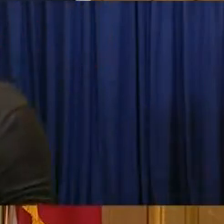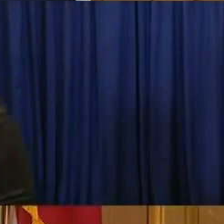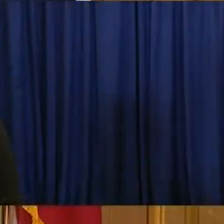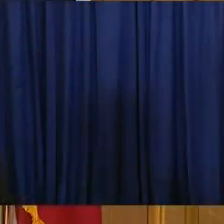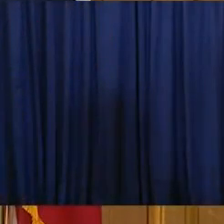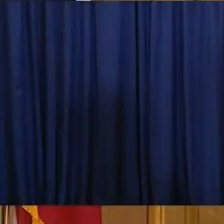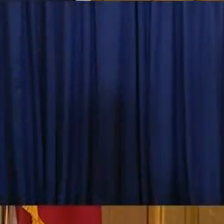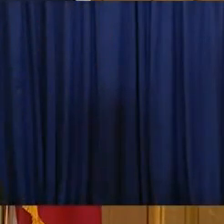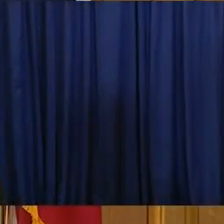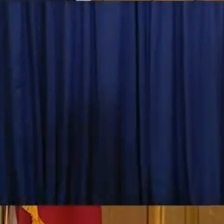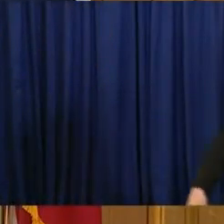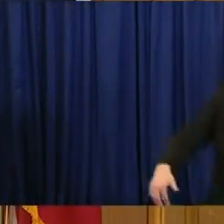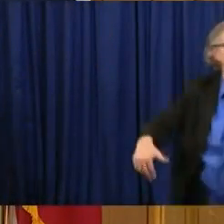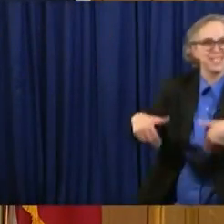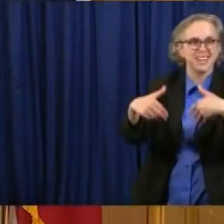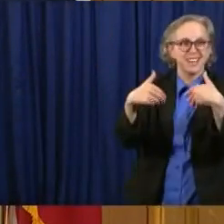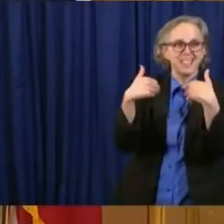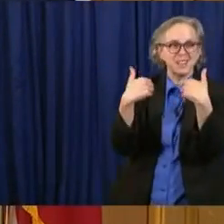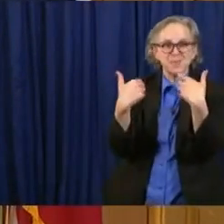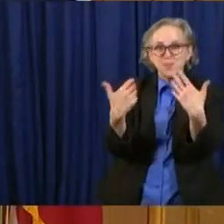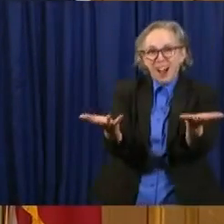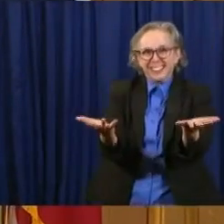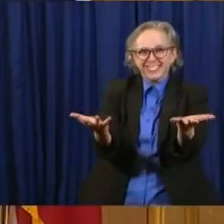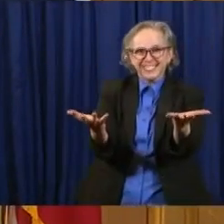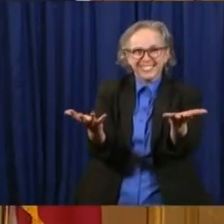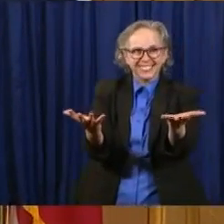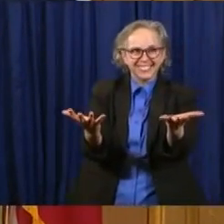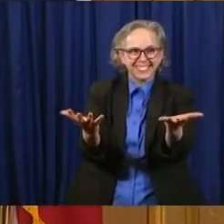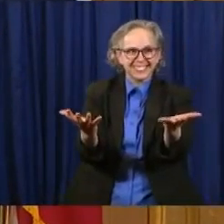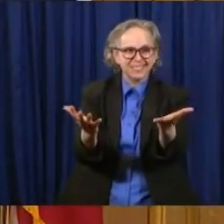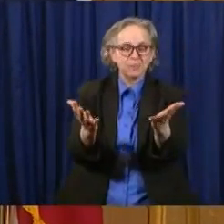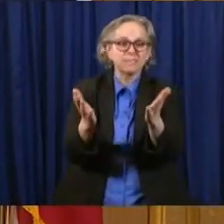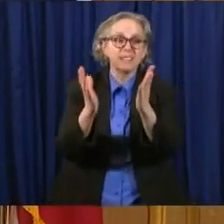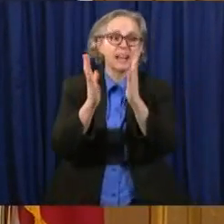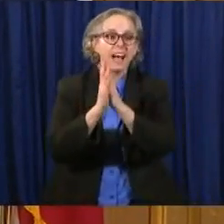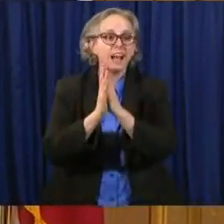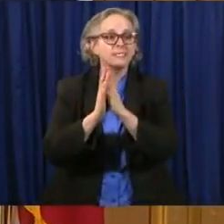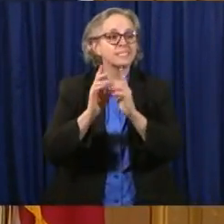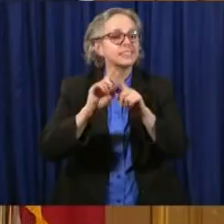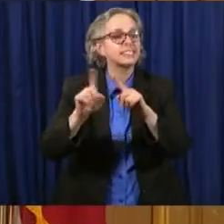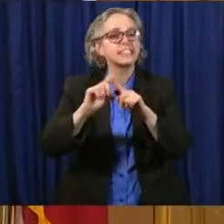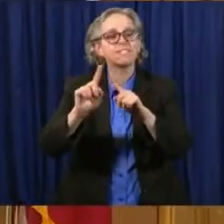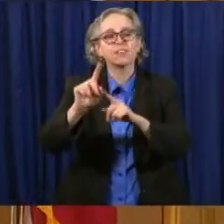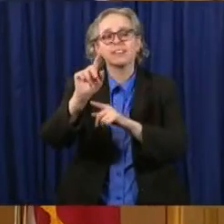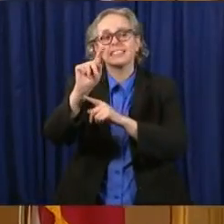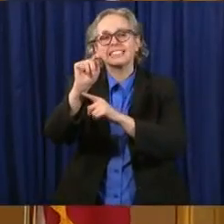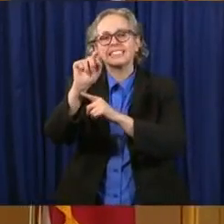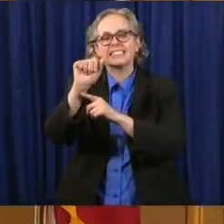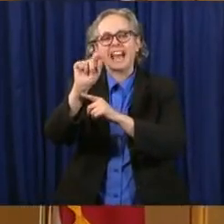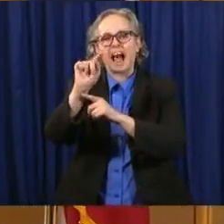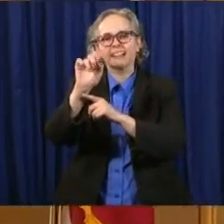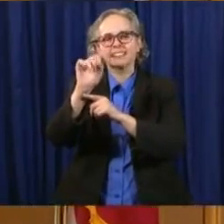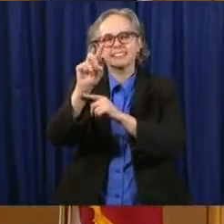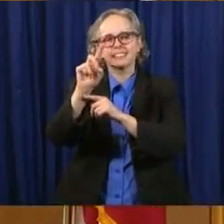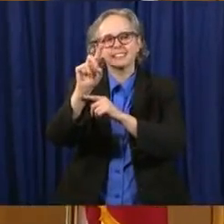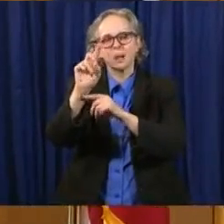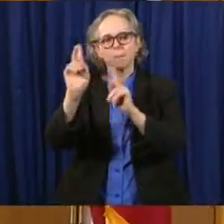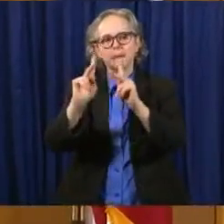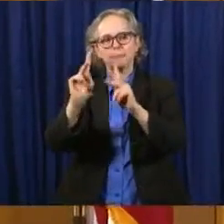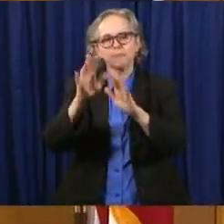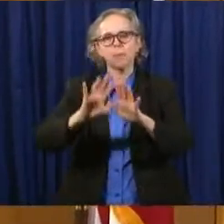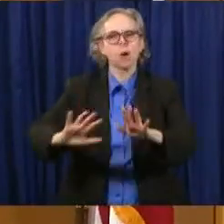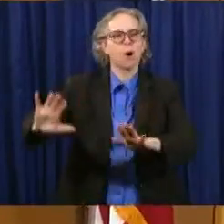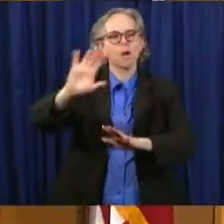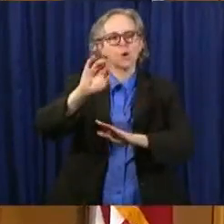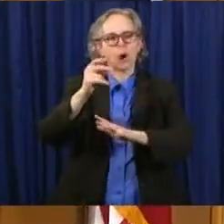Well, we've asked a number of, uh, talented Ohioans to, uh, kind of share some thoughts with you. And, uh,